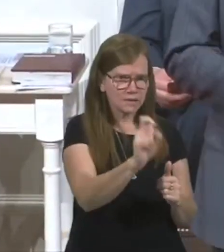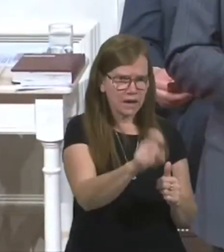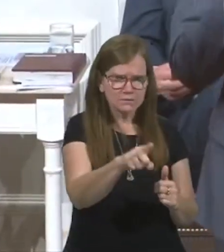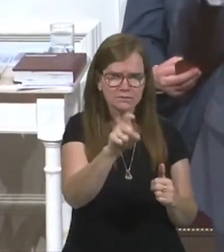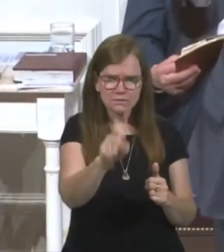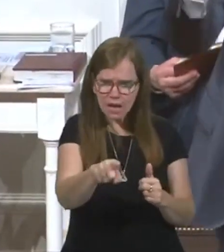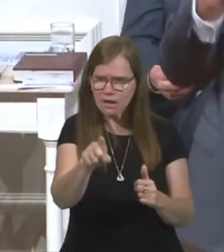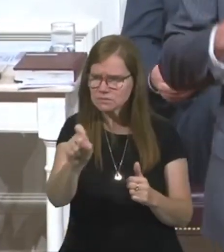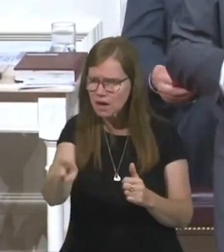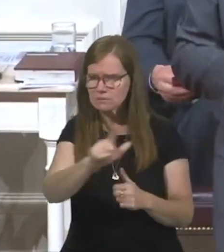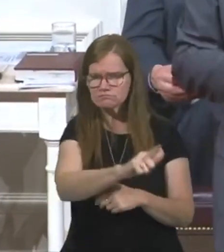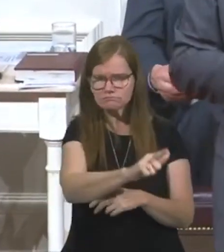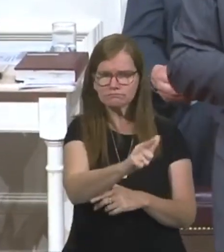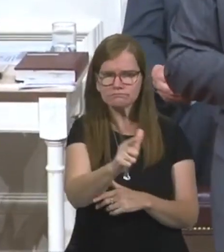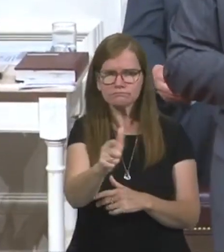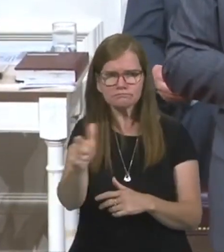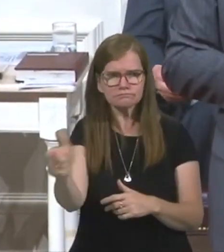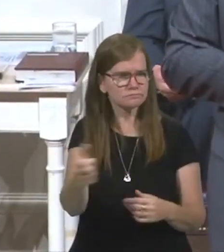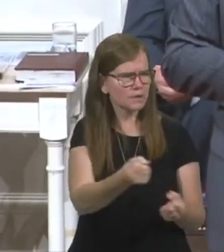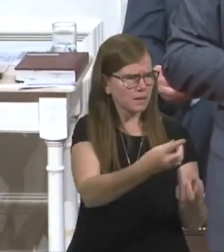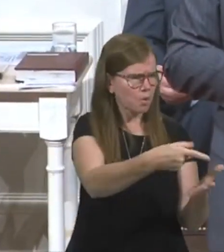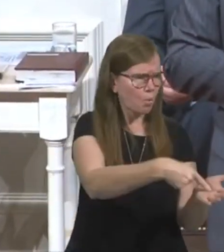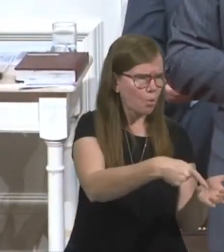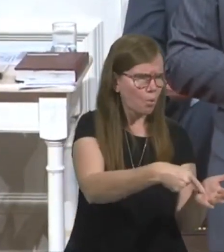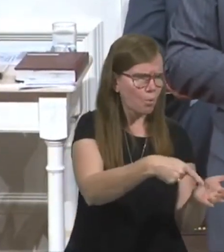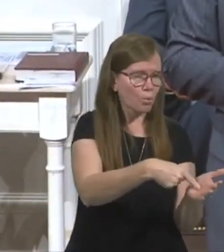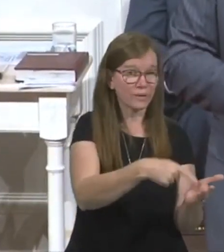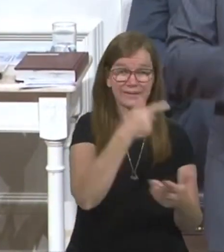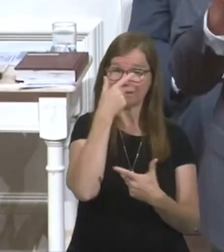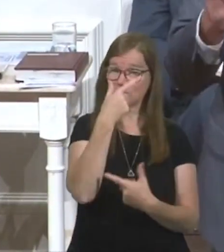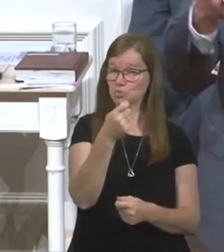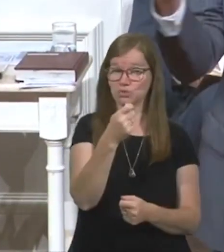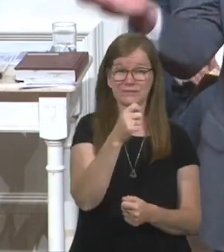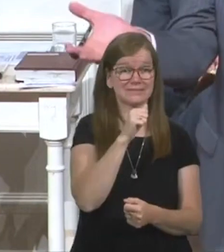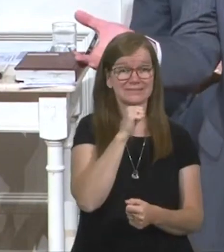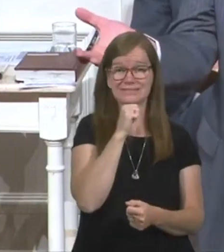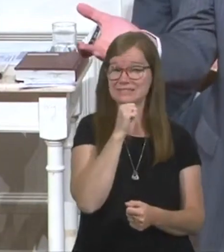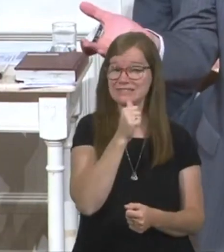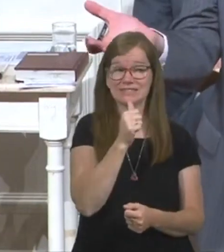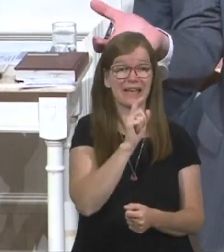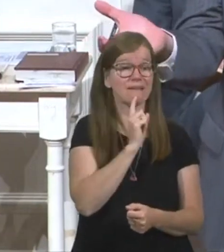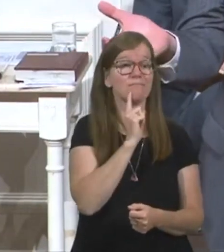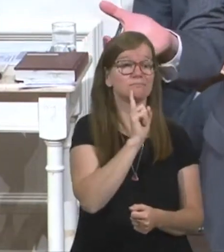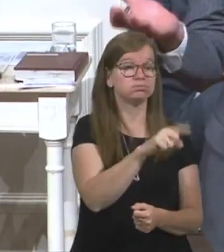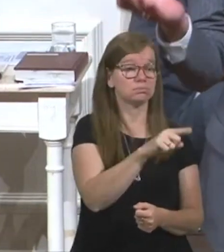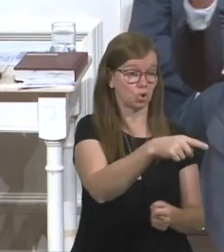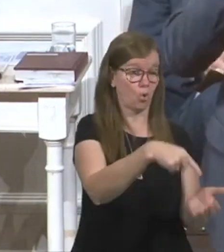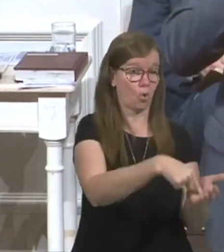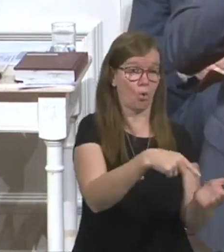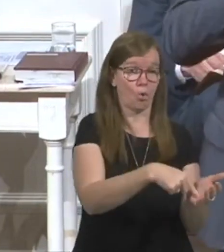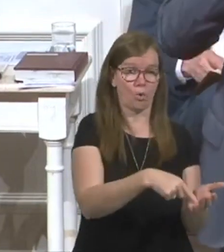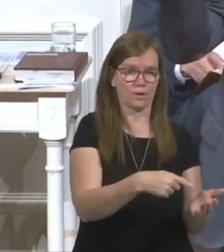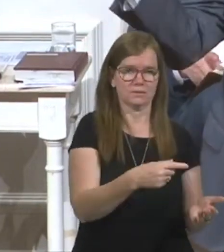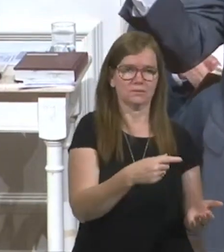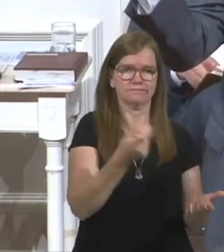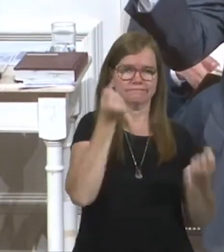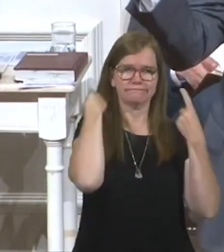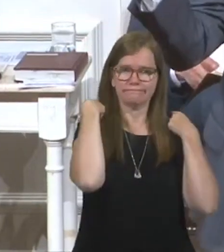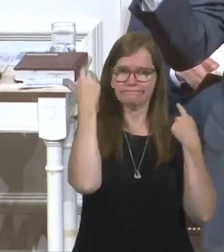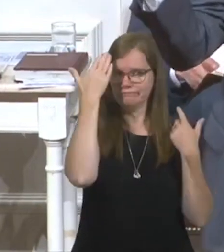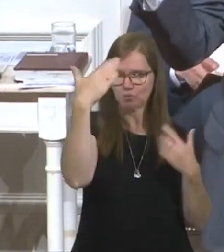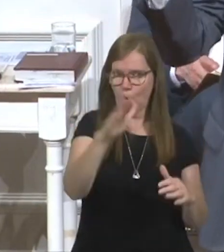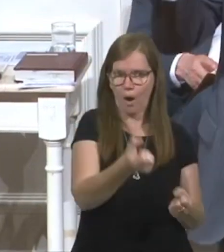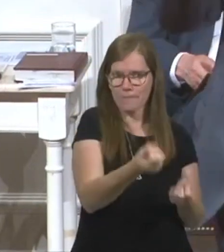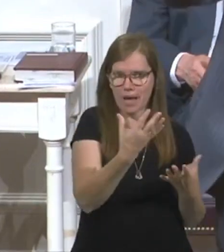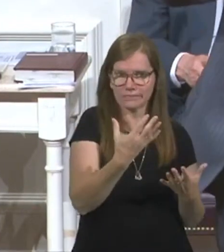one, how much do you owe my Lord? It's interesting. didn't say you owe my Lord this much. He has no clue. He's clueless.